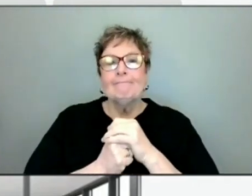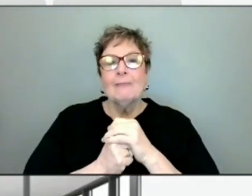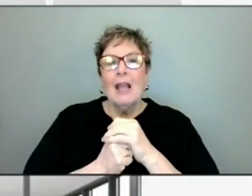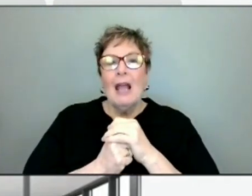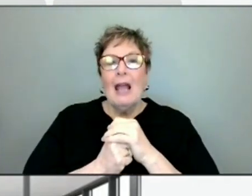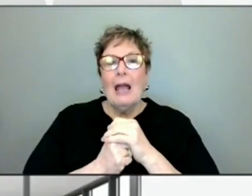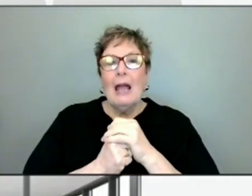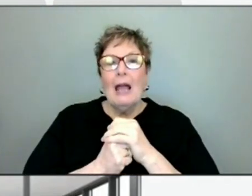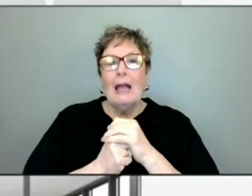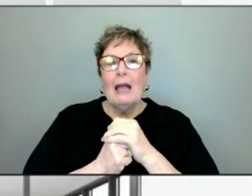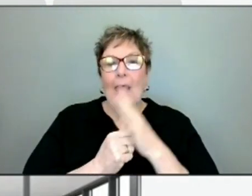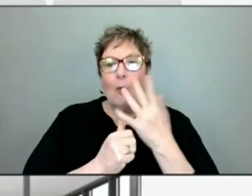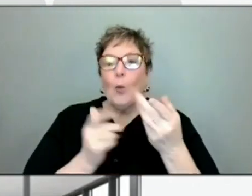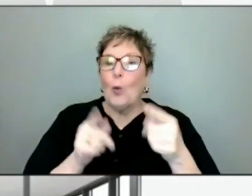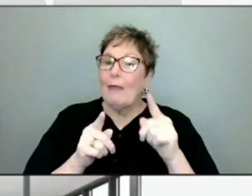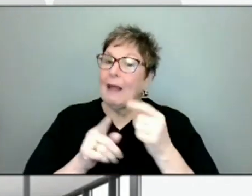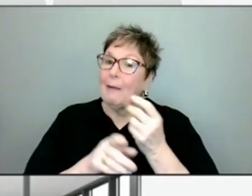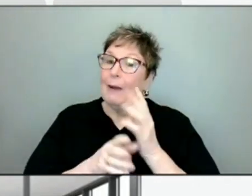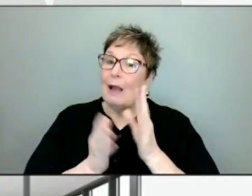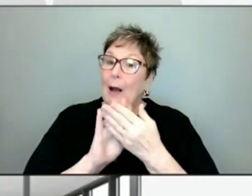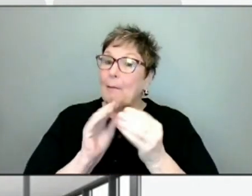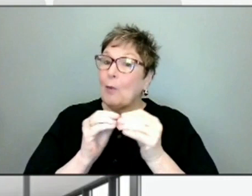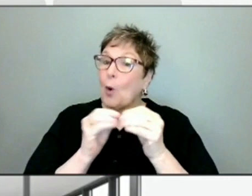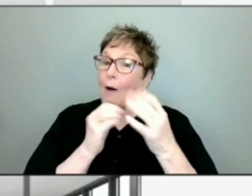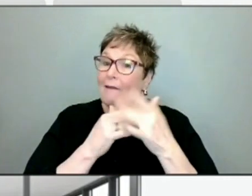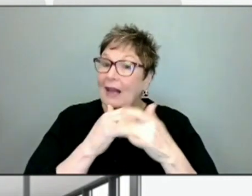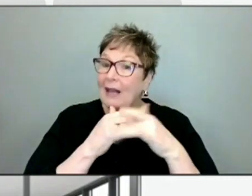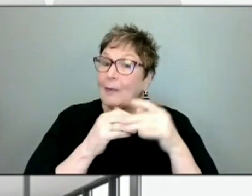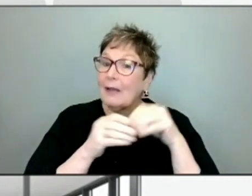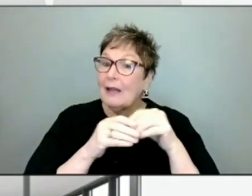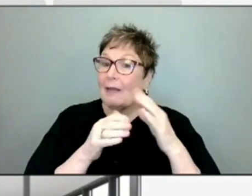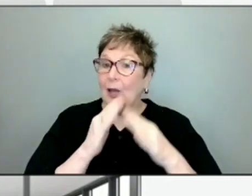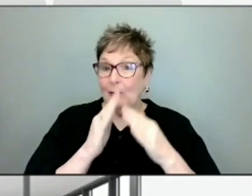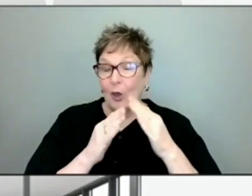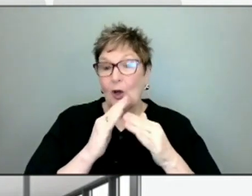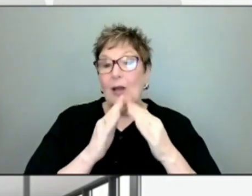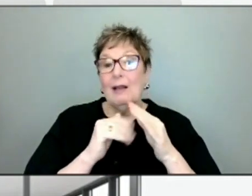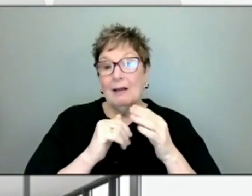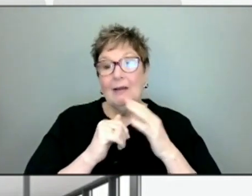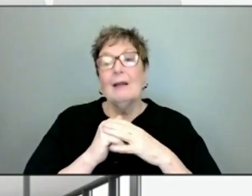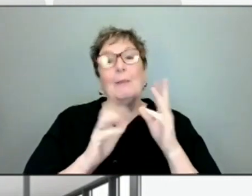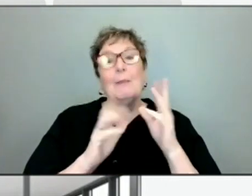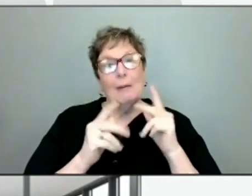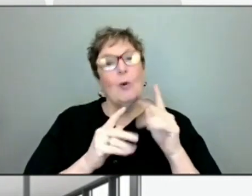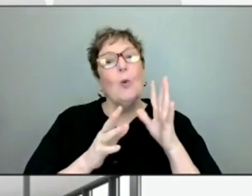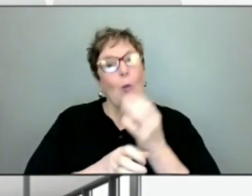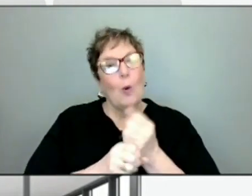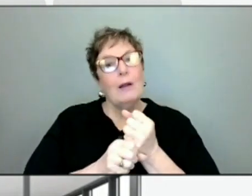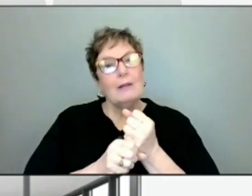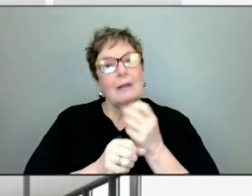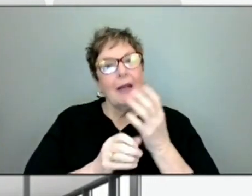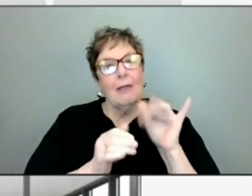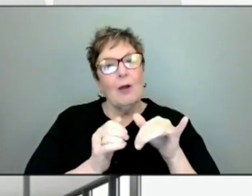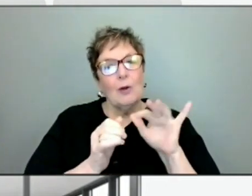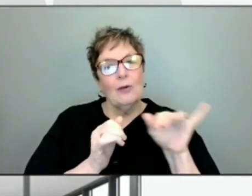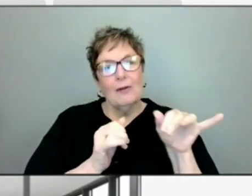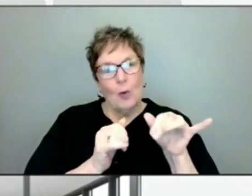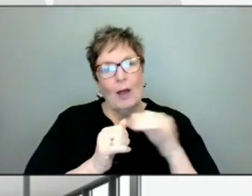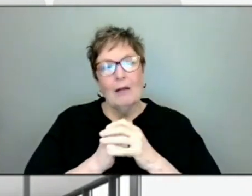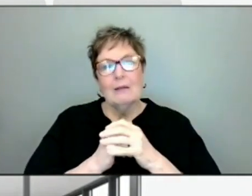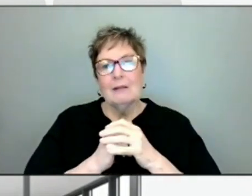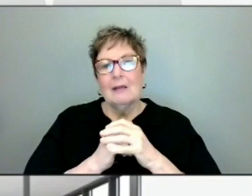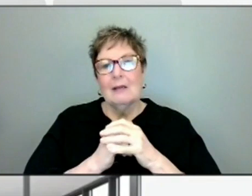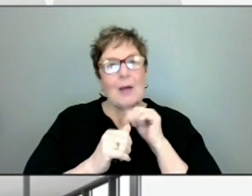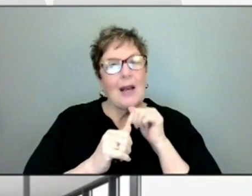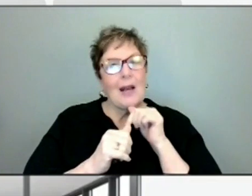them more continue to make them available in the community, I think there'll be a desire for those as well. I just don't think there's the